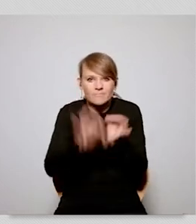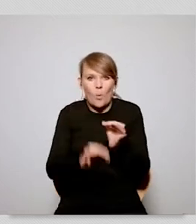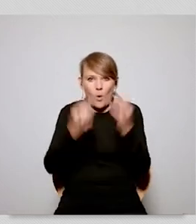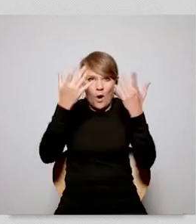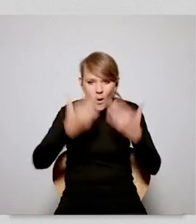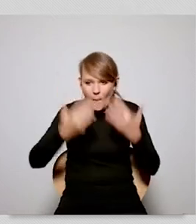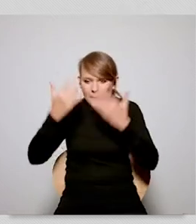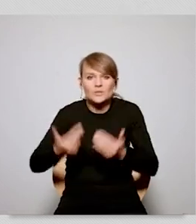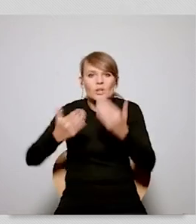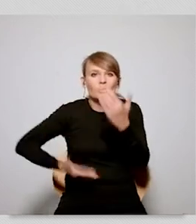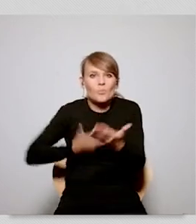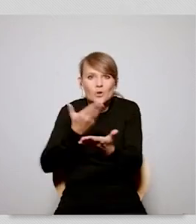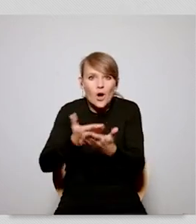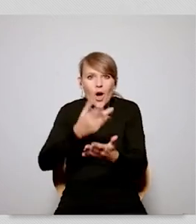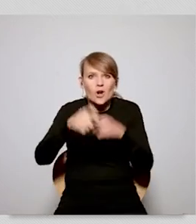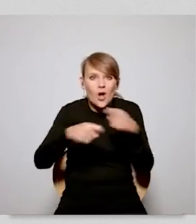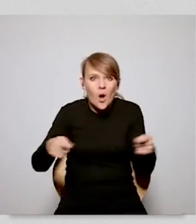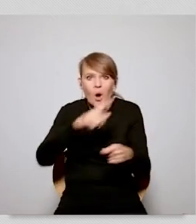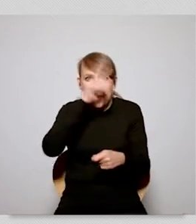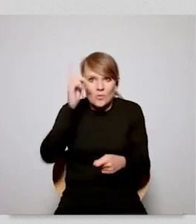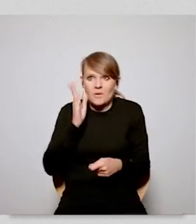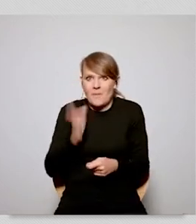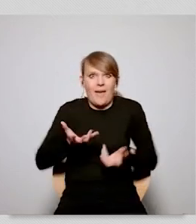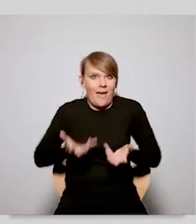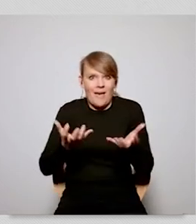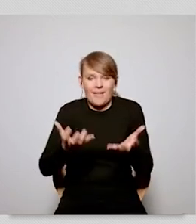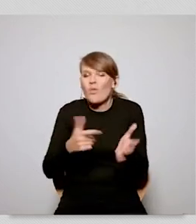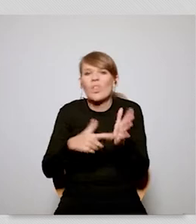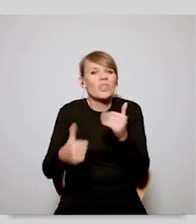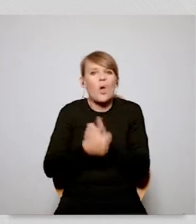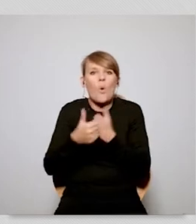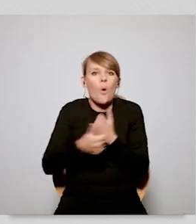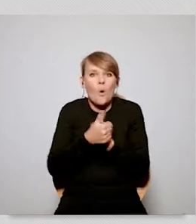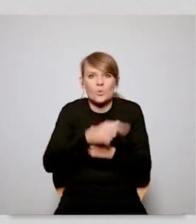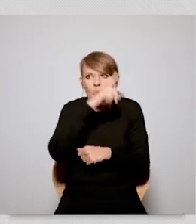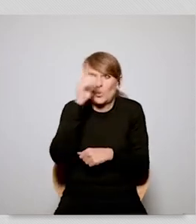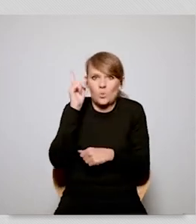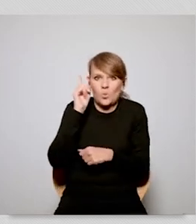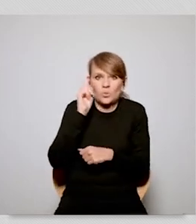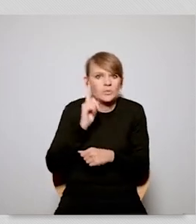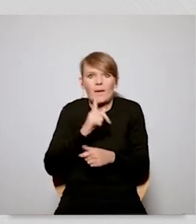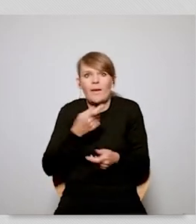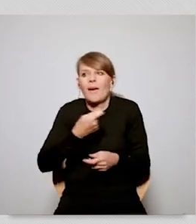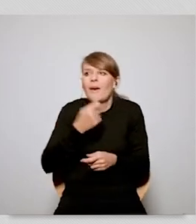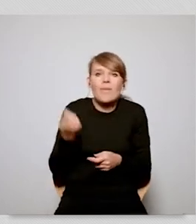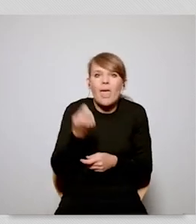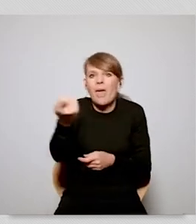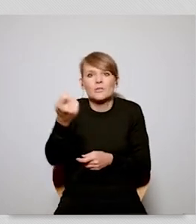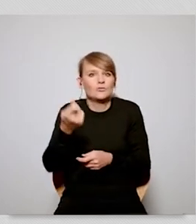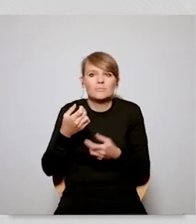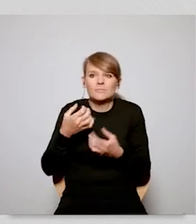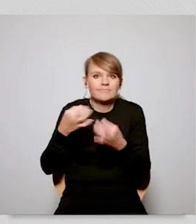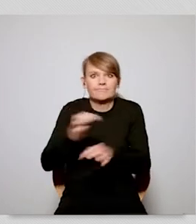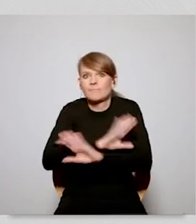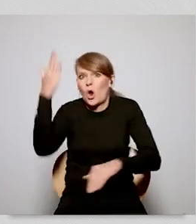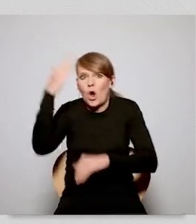to promote knowledge to disseminate knowledge and that will encourage people it is not the point that we prevent